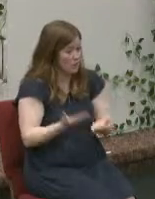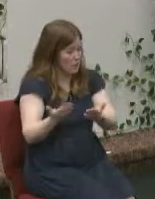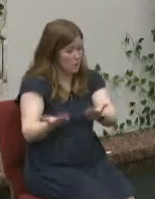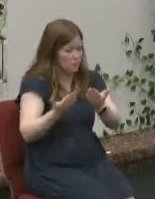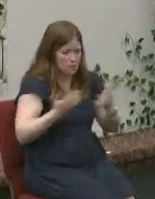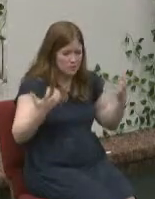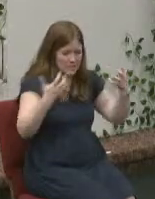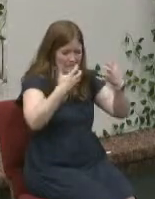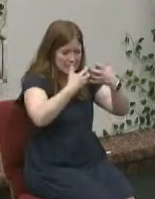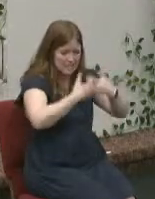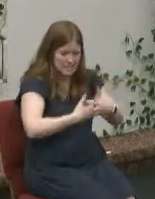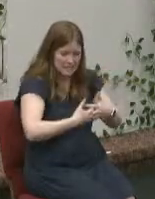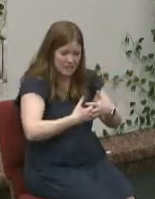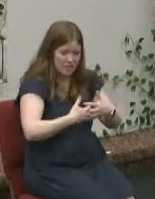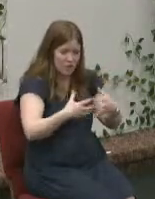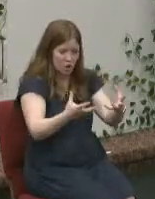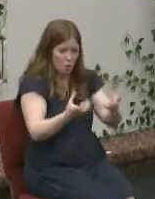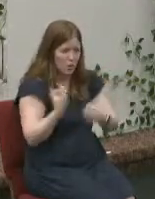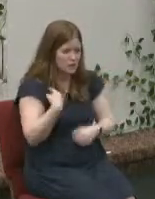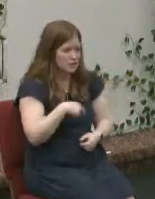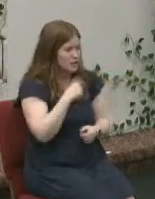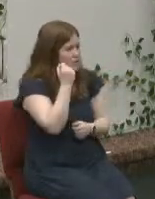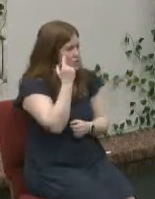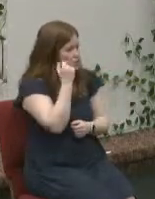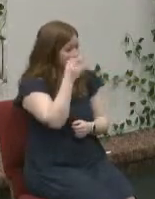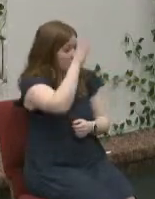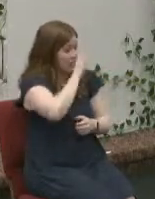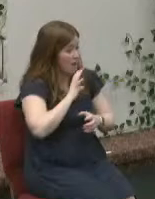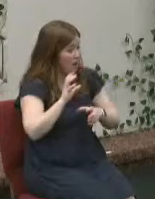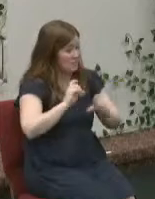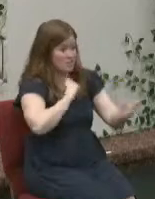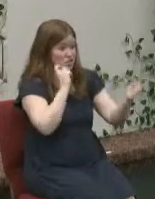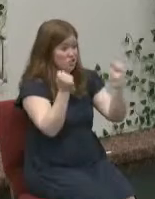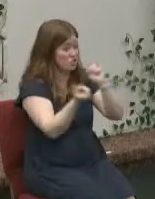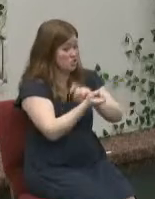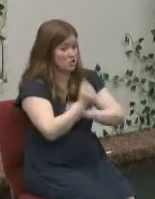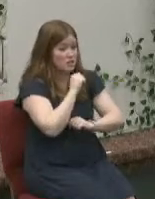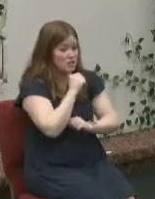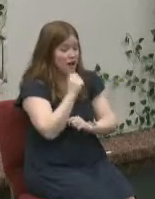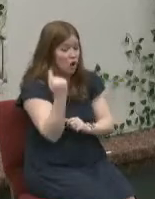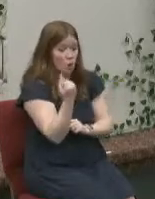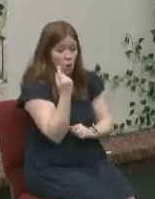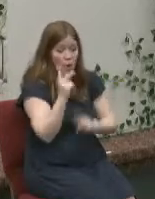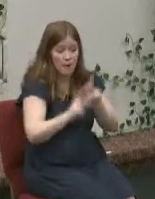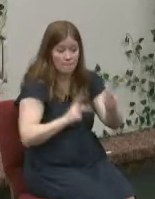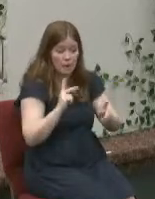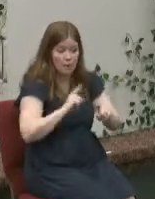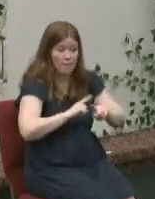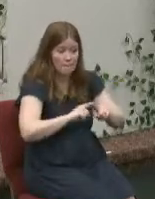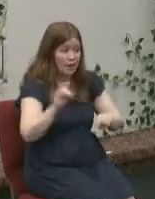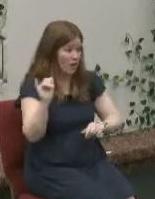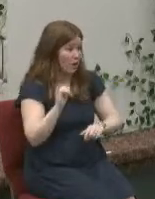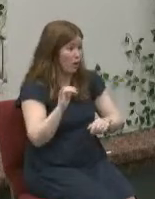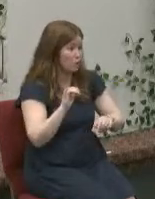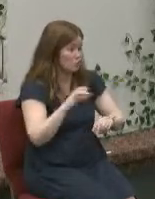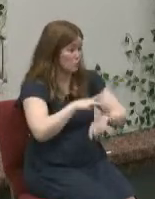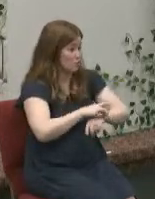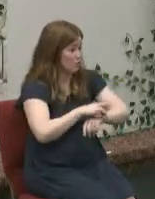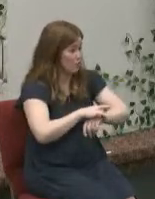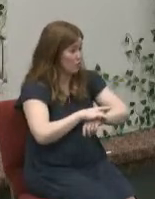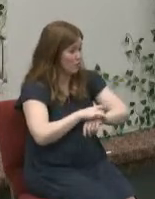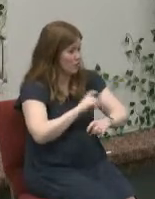wants to tie together this that god is shaking up not only the ground but humanity he is shaking up